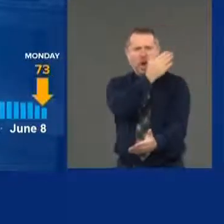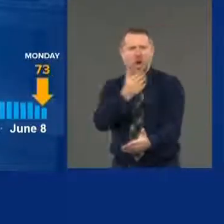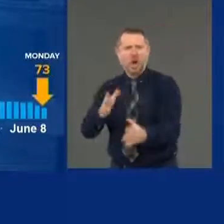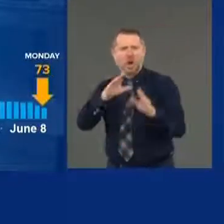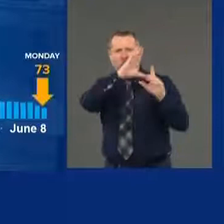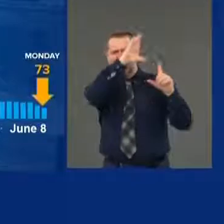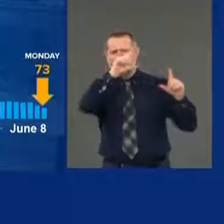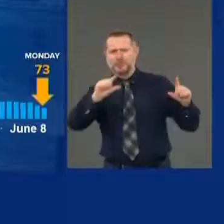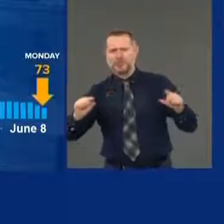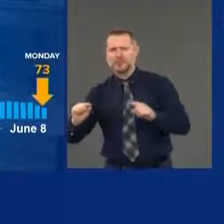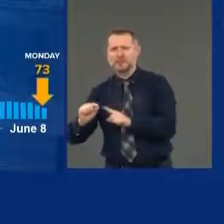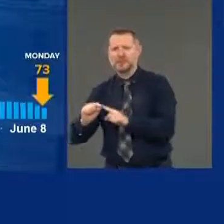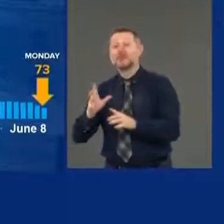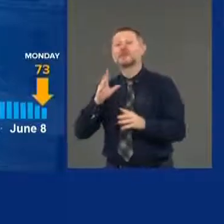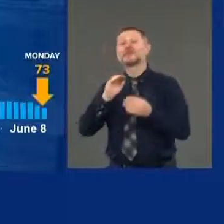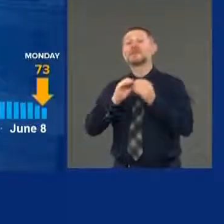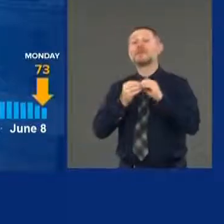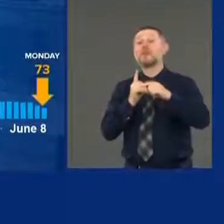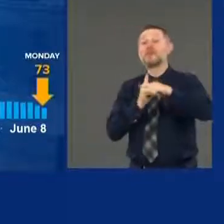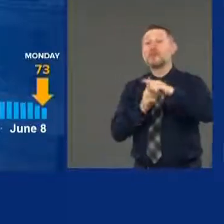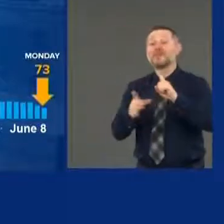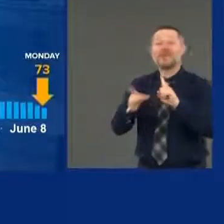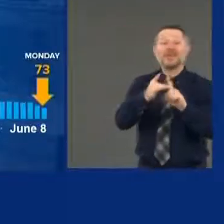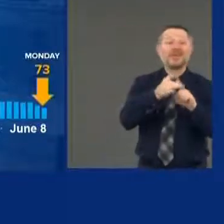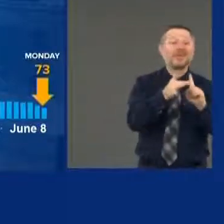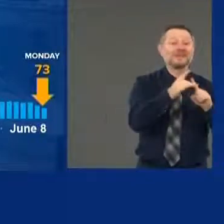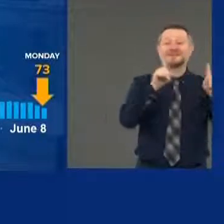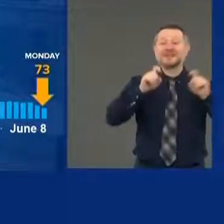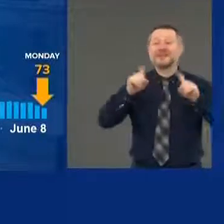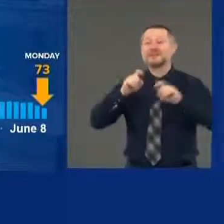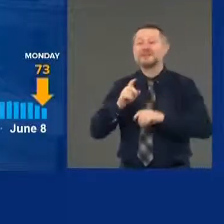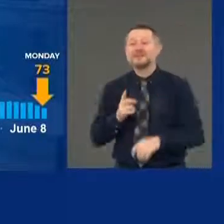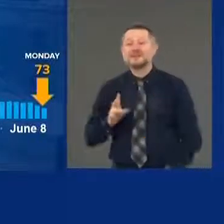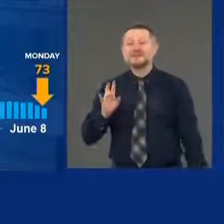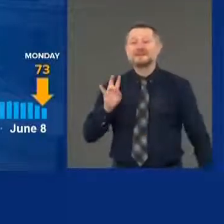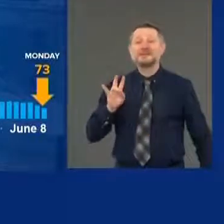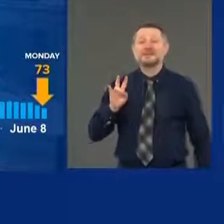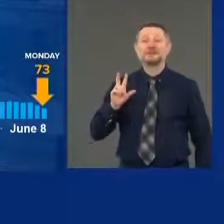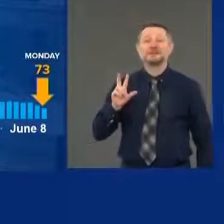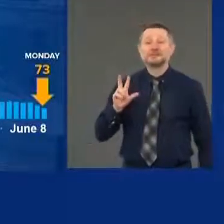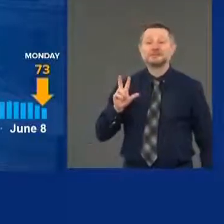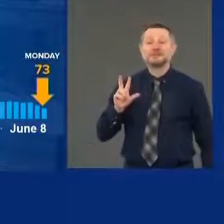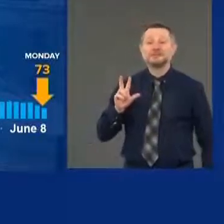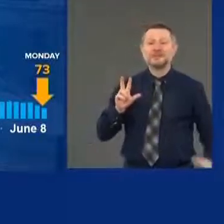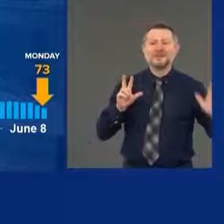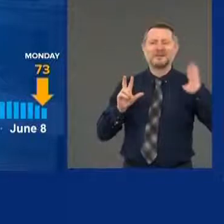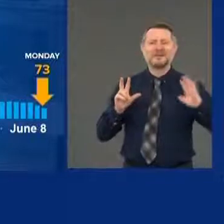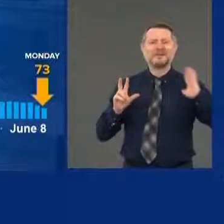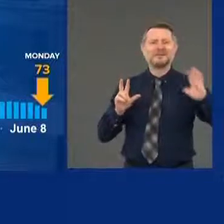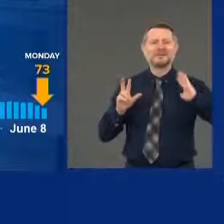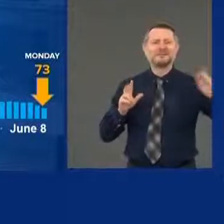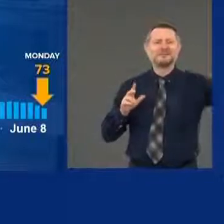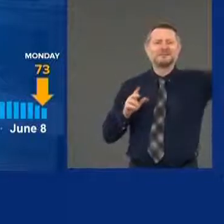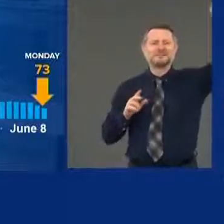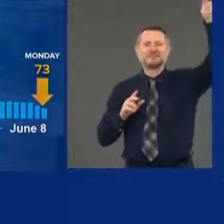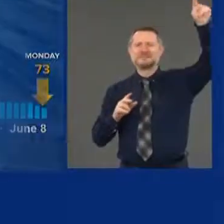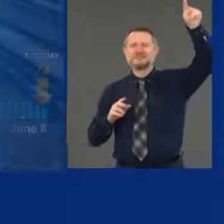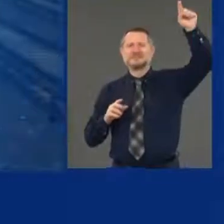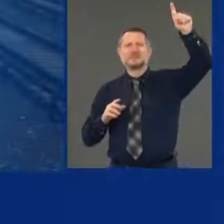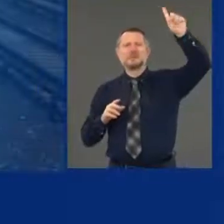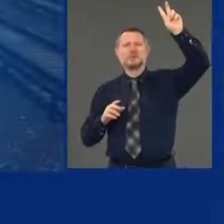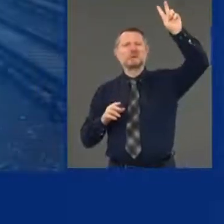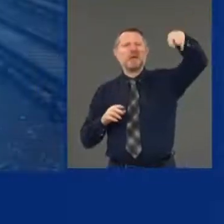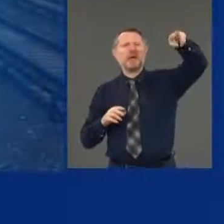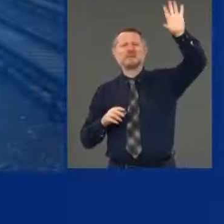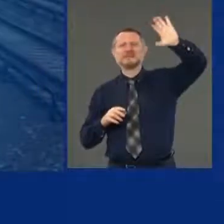Number of positive tests. 73 tested positive. Look at where we were. Close to 2,000 at the